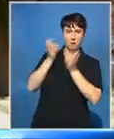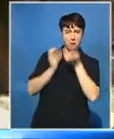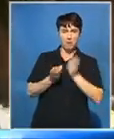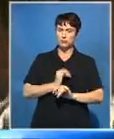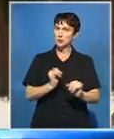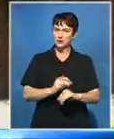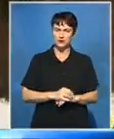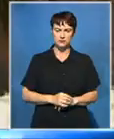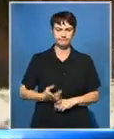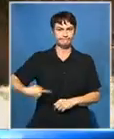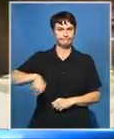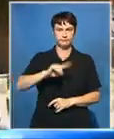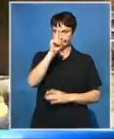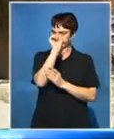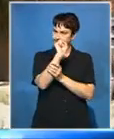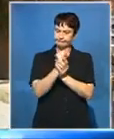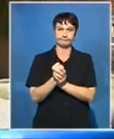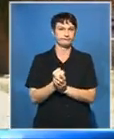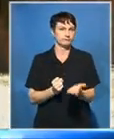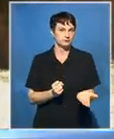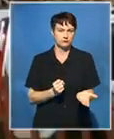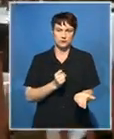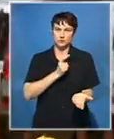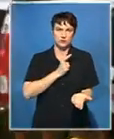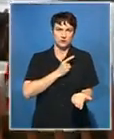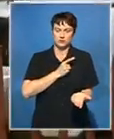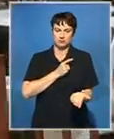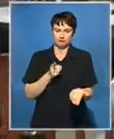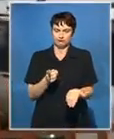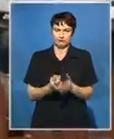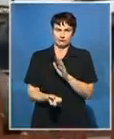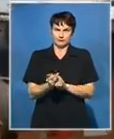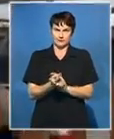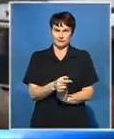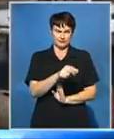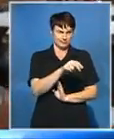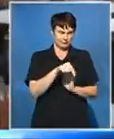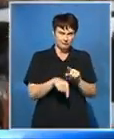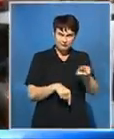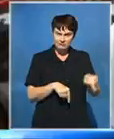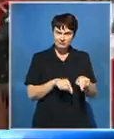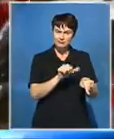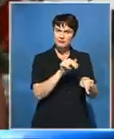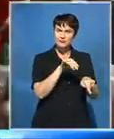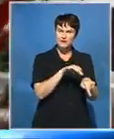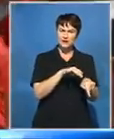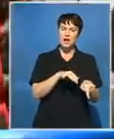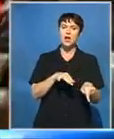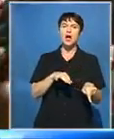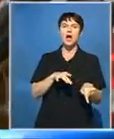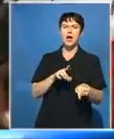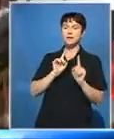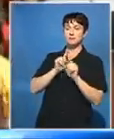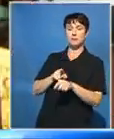A hugely embarrassing incident for the Trapatat Alliance. It is believed ANC members were angered by the SACP's refusal